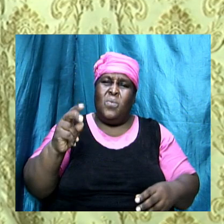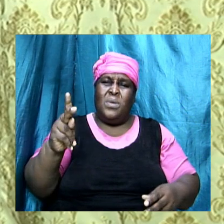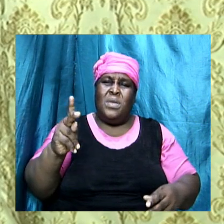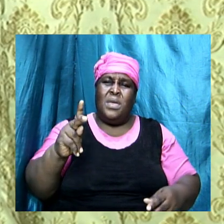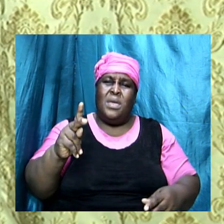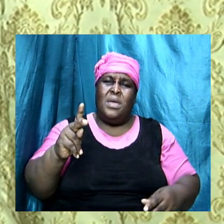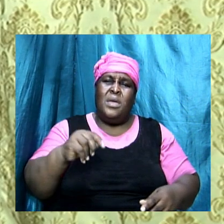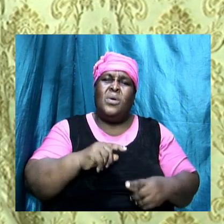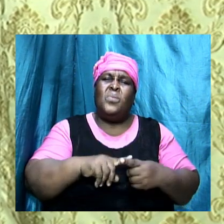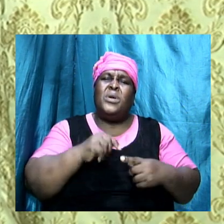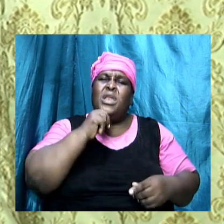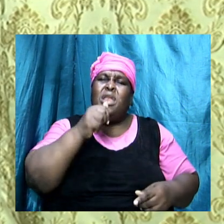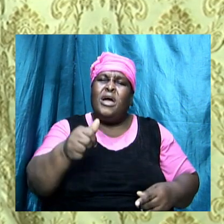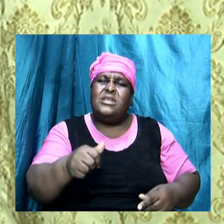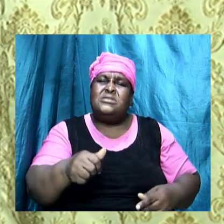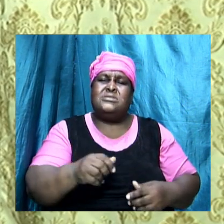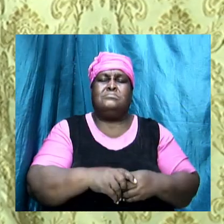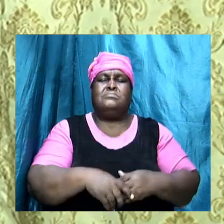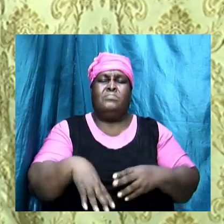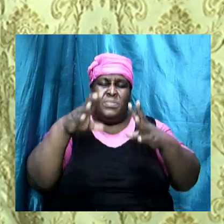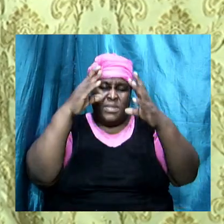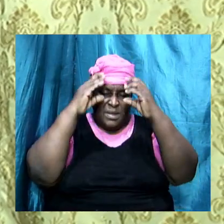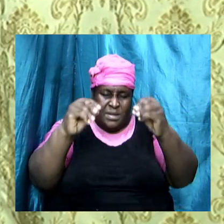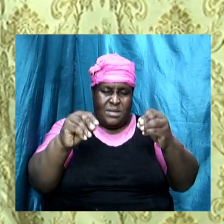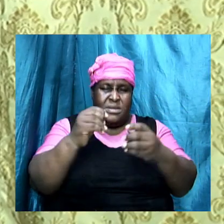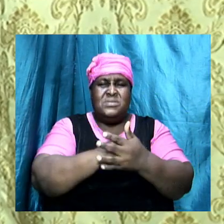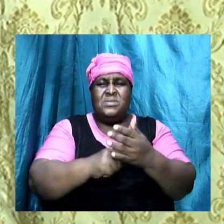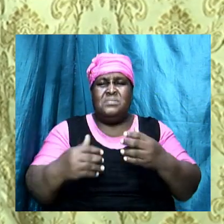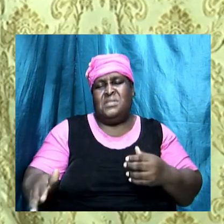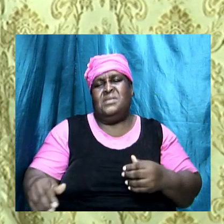the teacher that you can do certain things when it is not